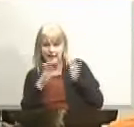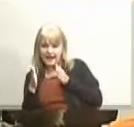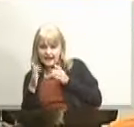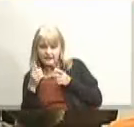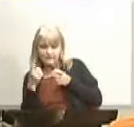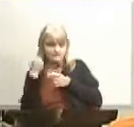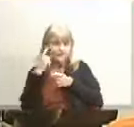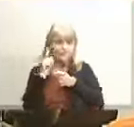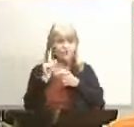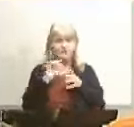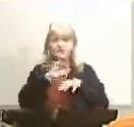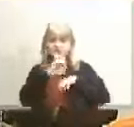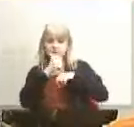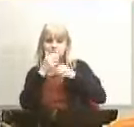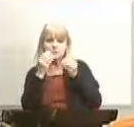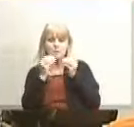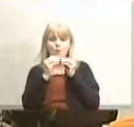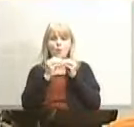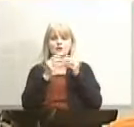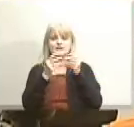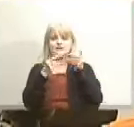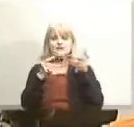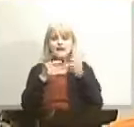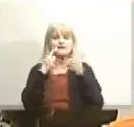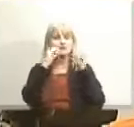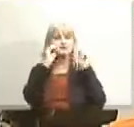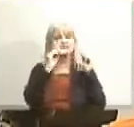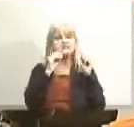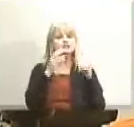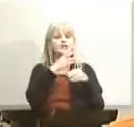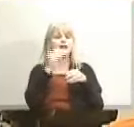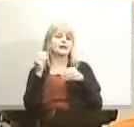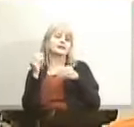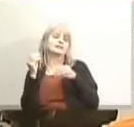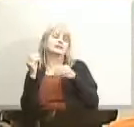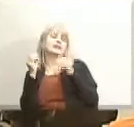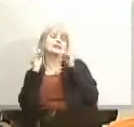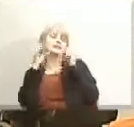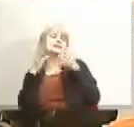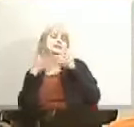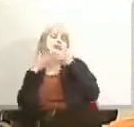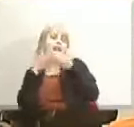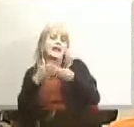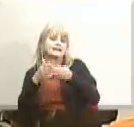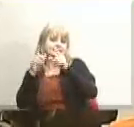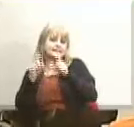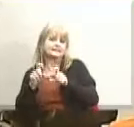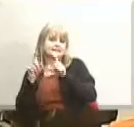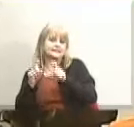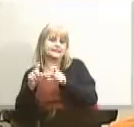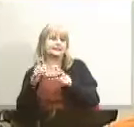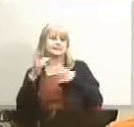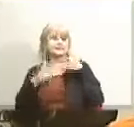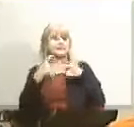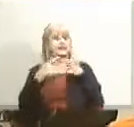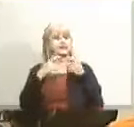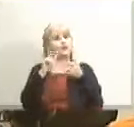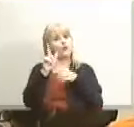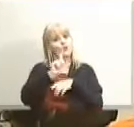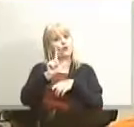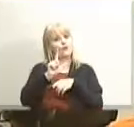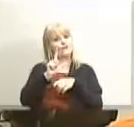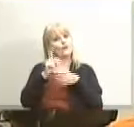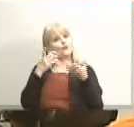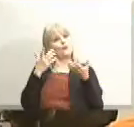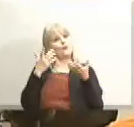space for teaching and for teacher-led assessment so that was really exciting to see louisville get that big shout